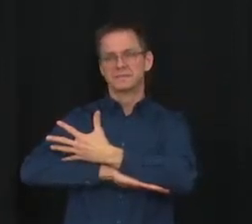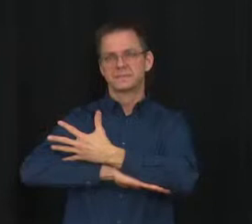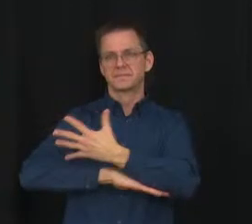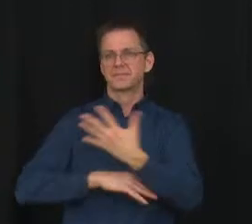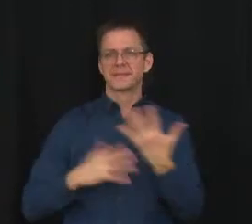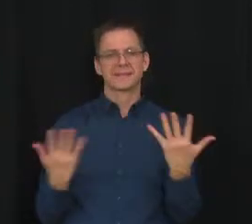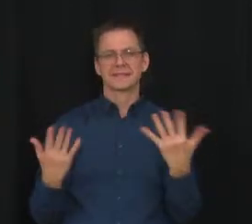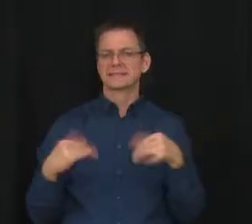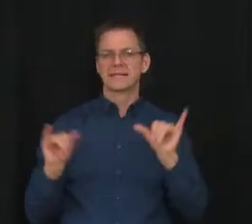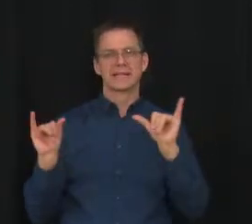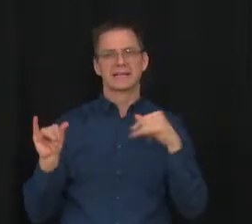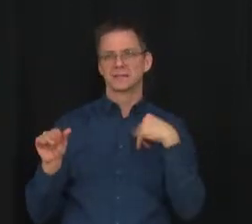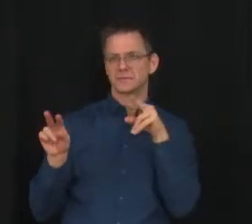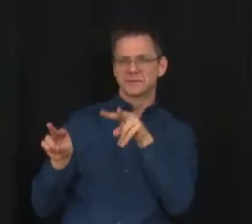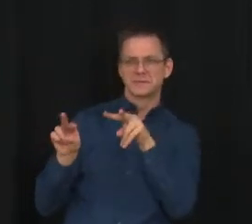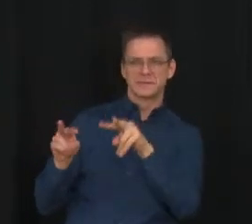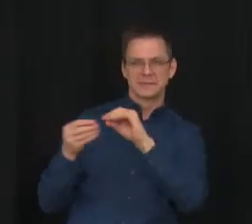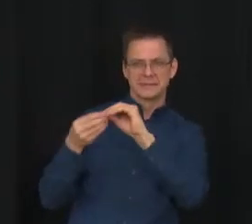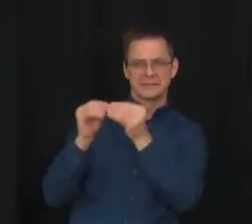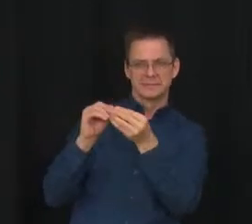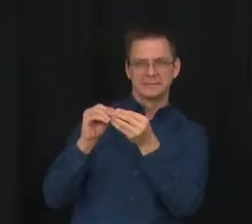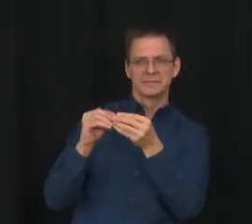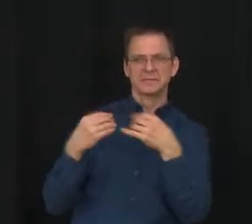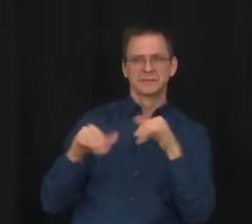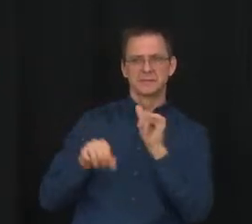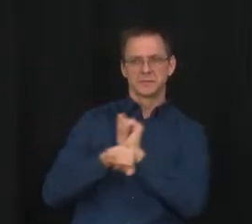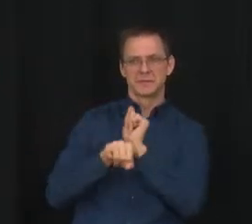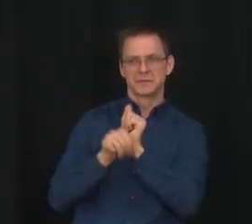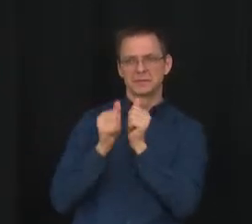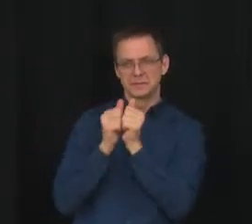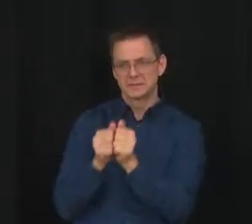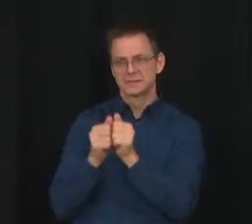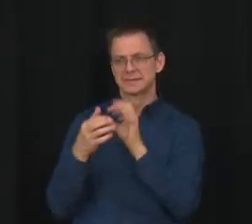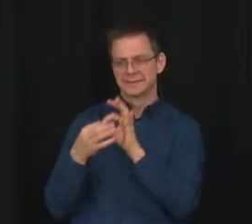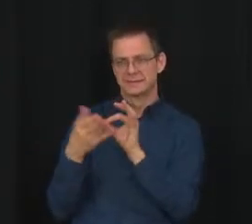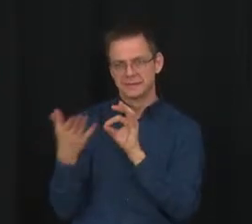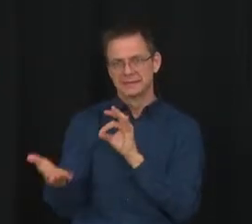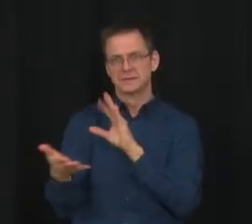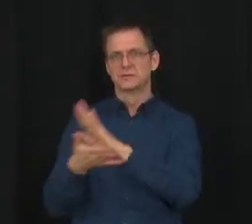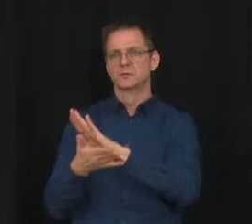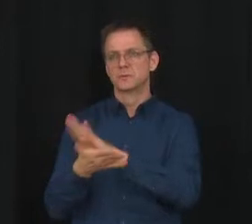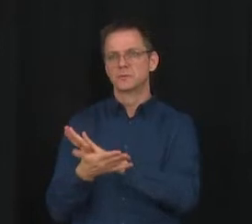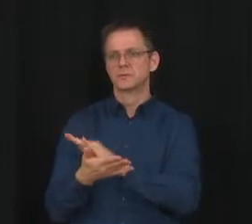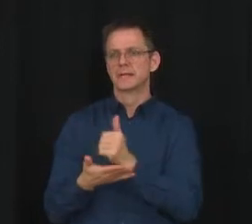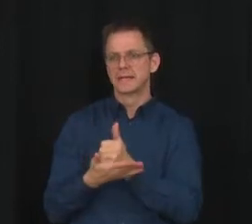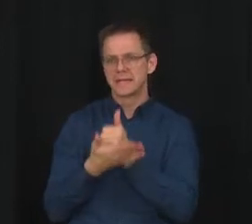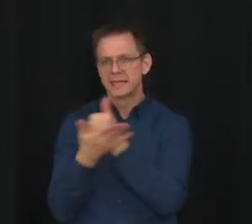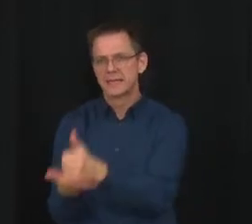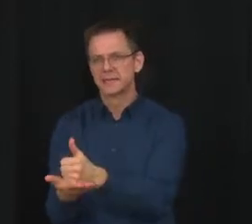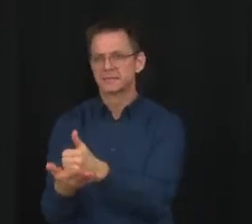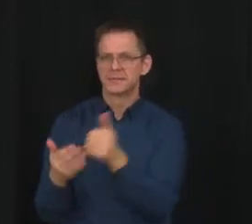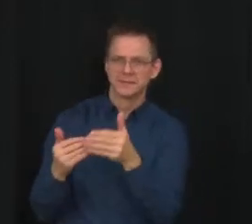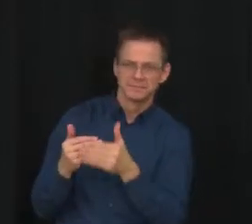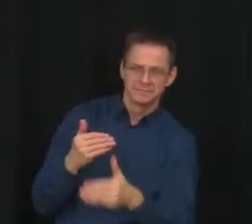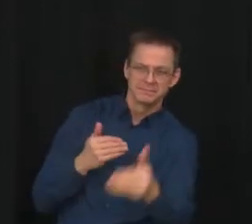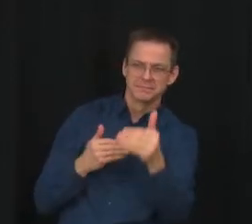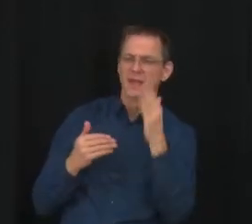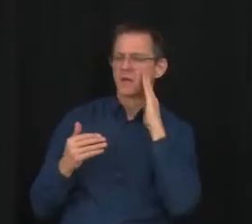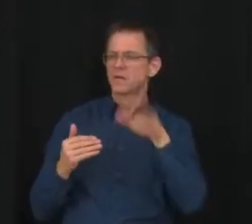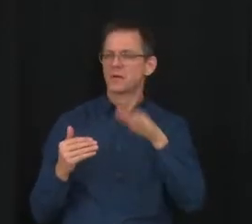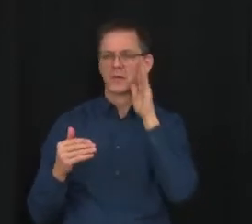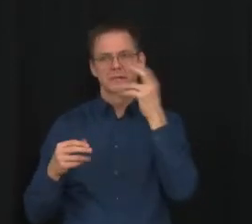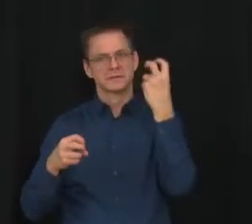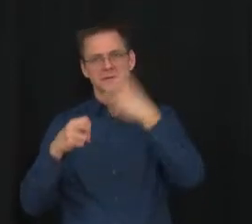and will work with school divisions to help them navigate through this very... And it will be tricky. I'm not saying it will be easy. But